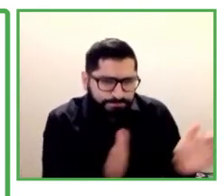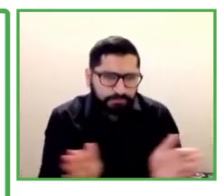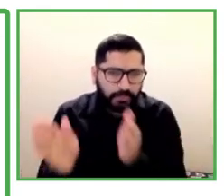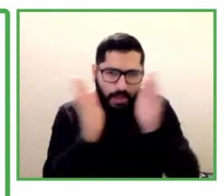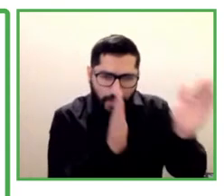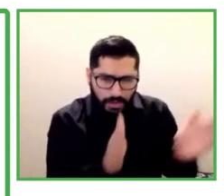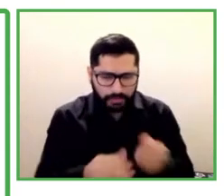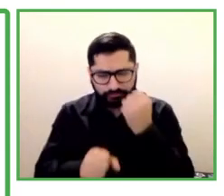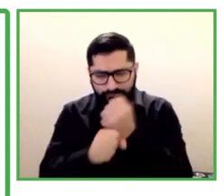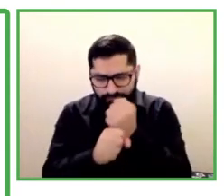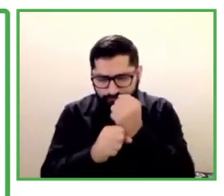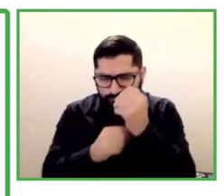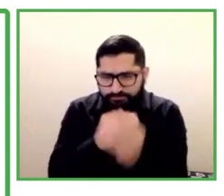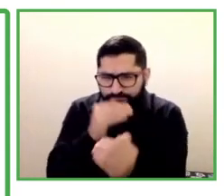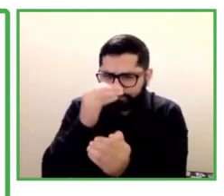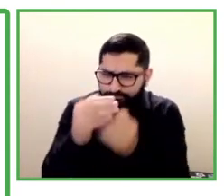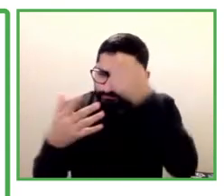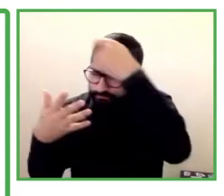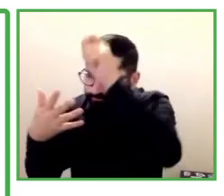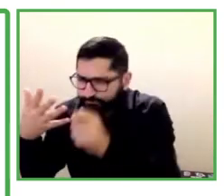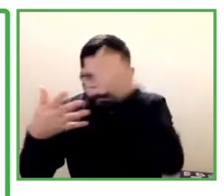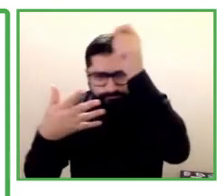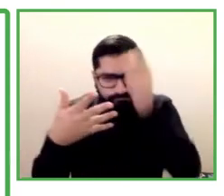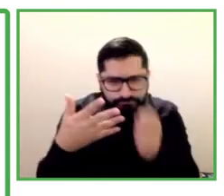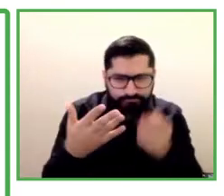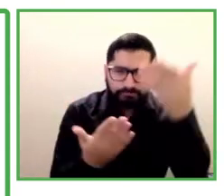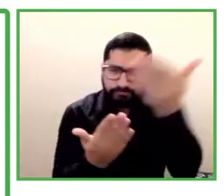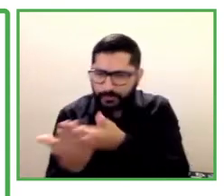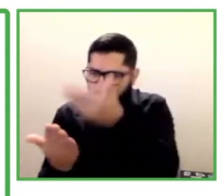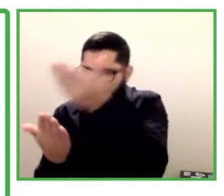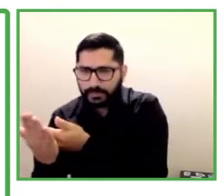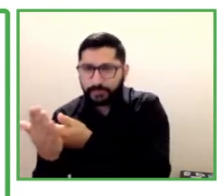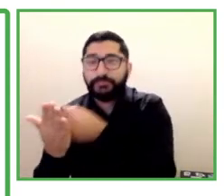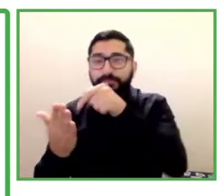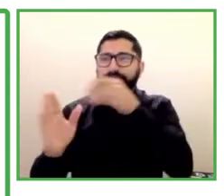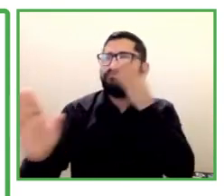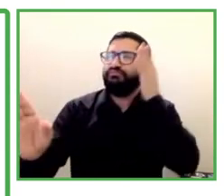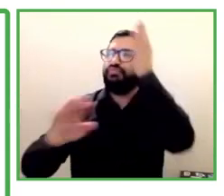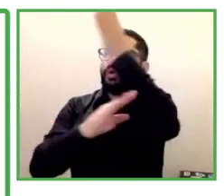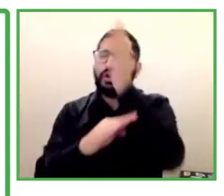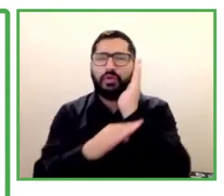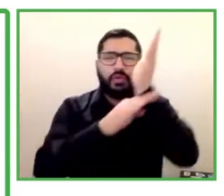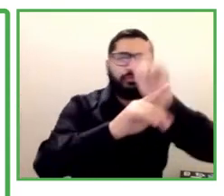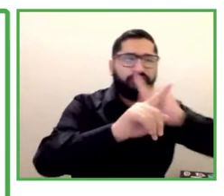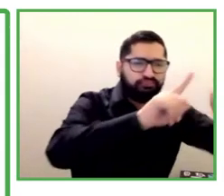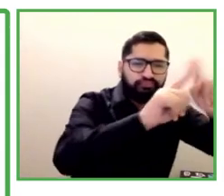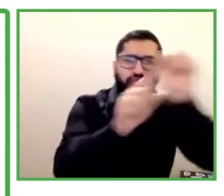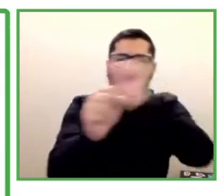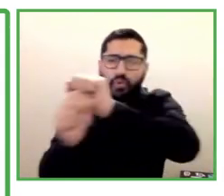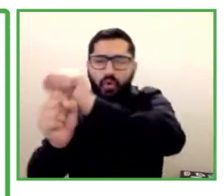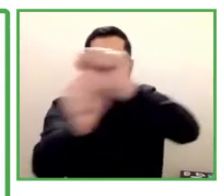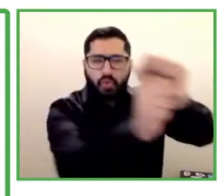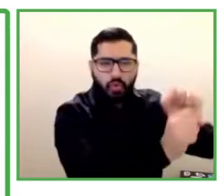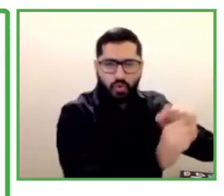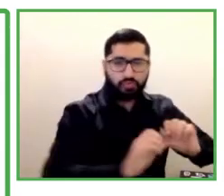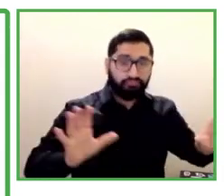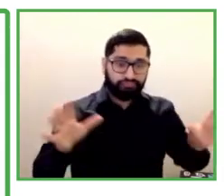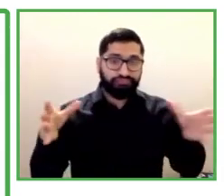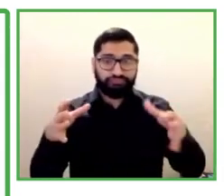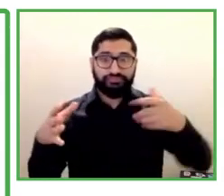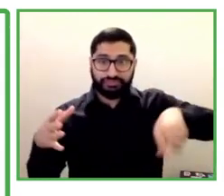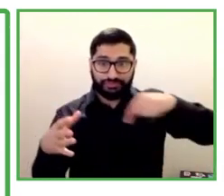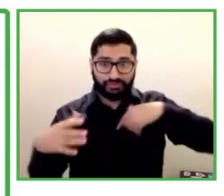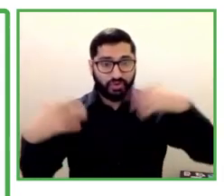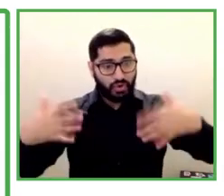skills curriculum went through a major revamp. Subdomains like computer literacy, technology and communication skills became the focus.